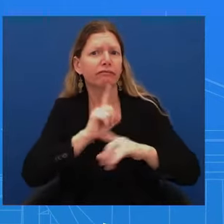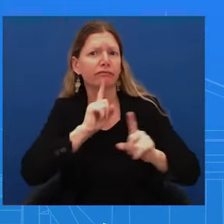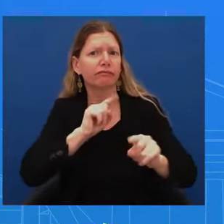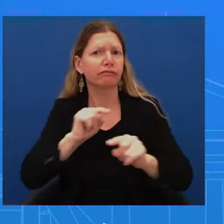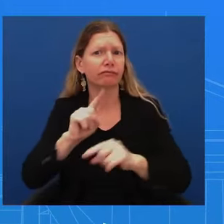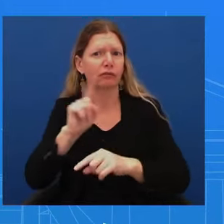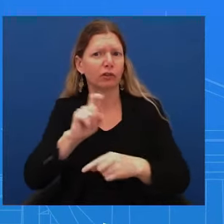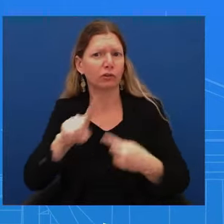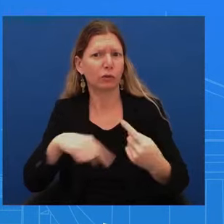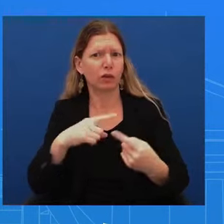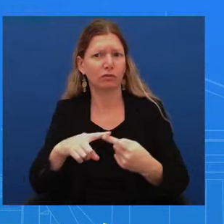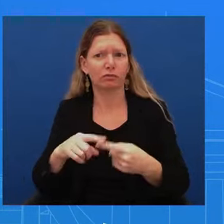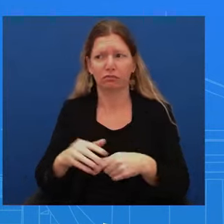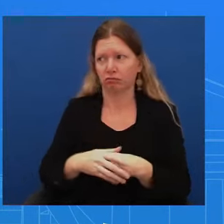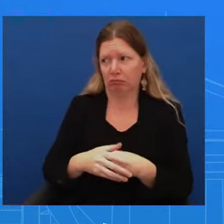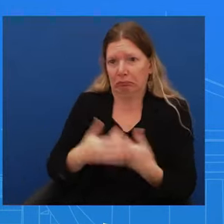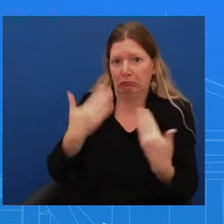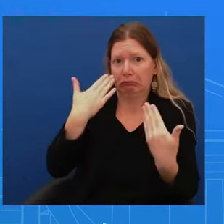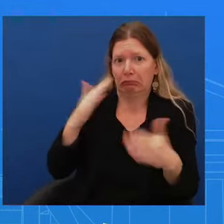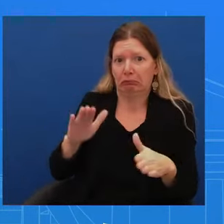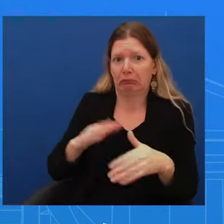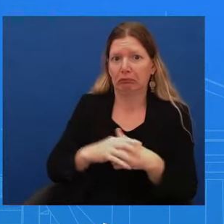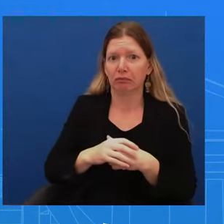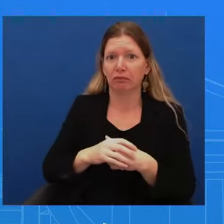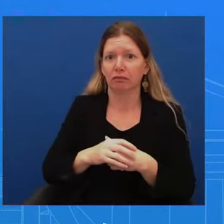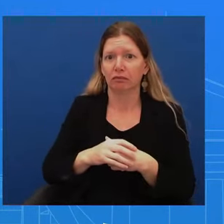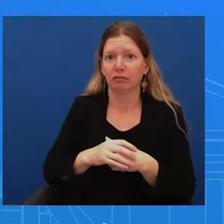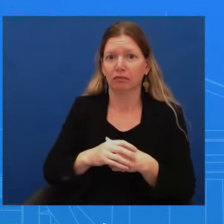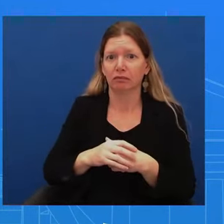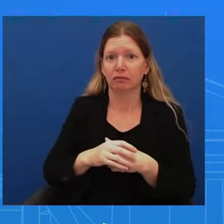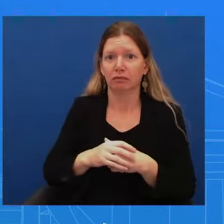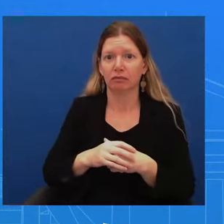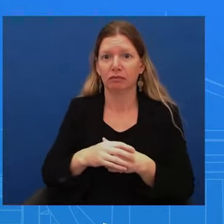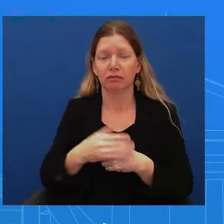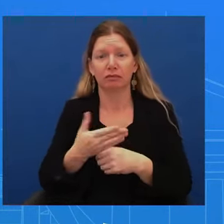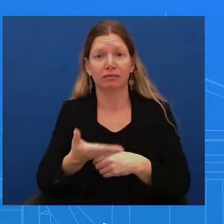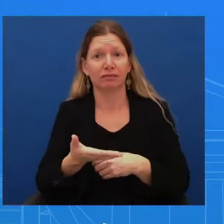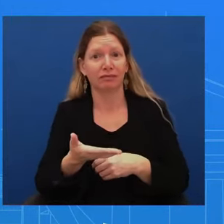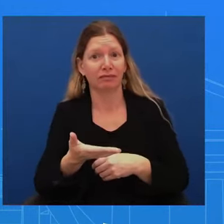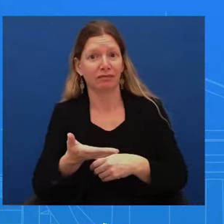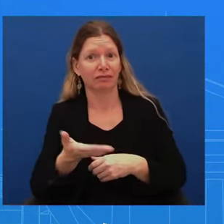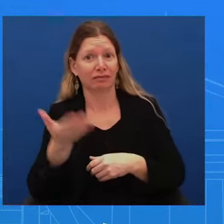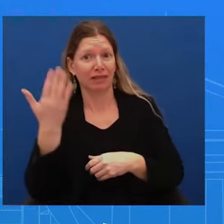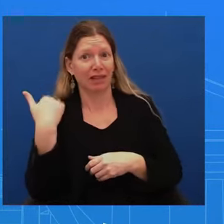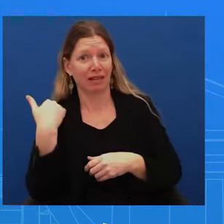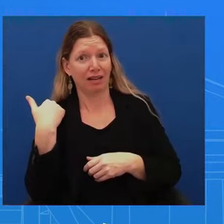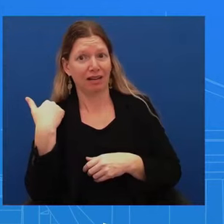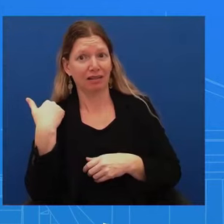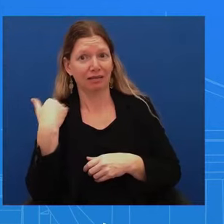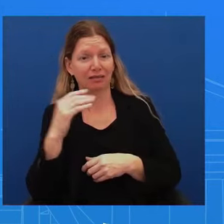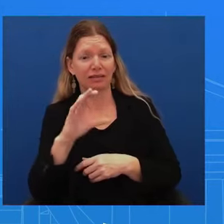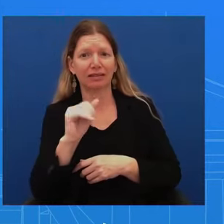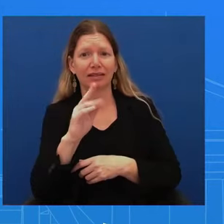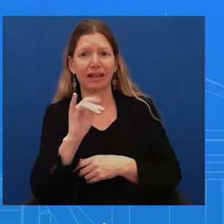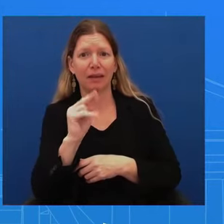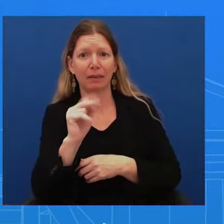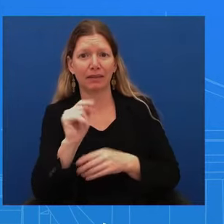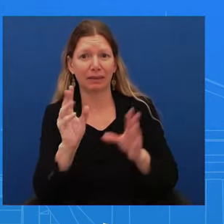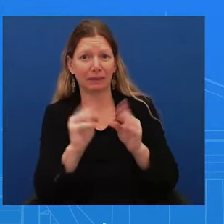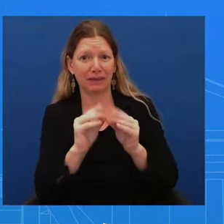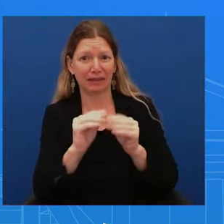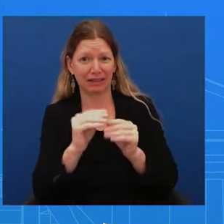last cabinet meeting was three months ago. So does the president know where his cabinet members are and what they're doing? The president is in regular touch,